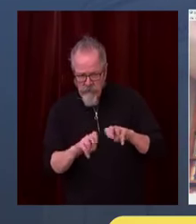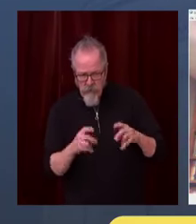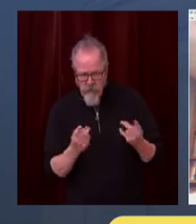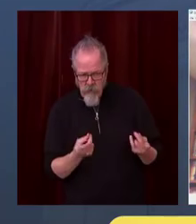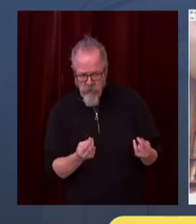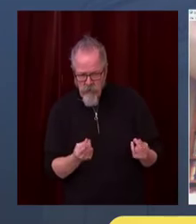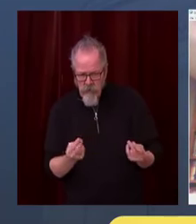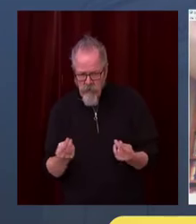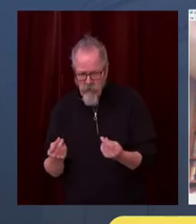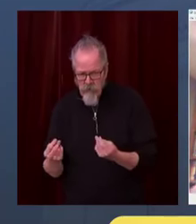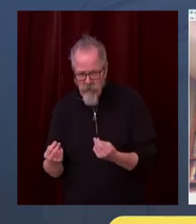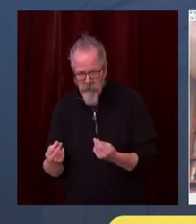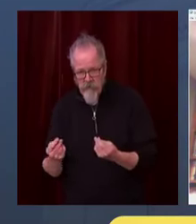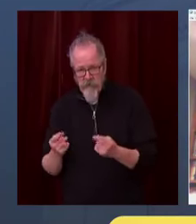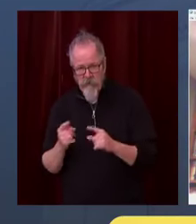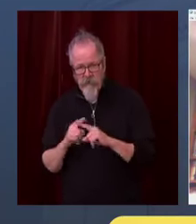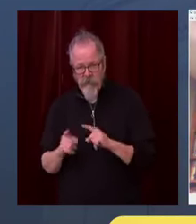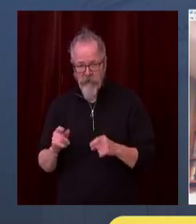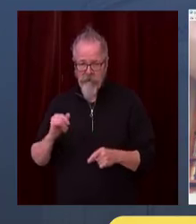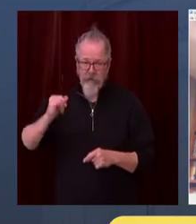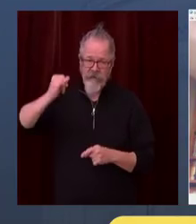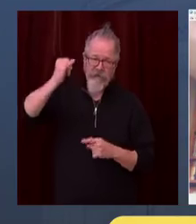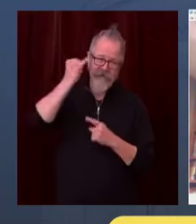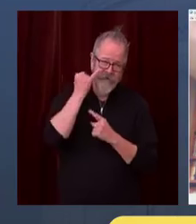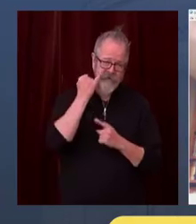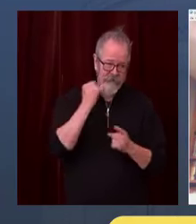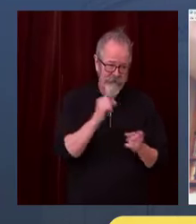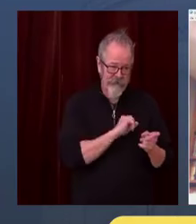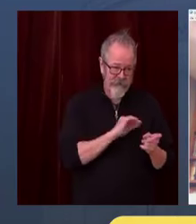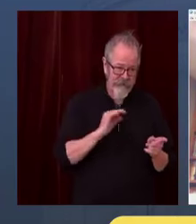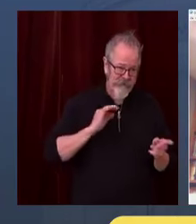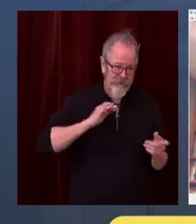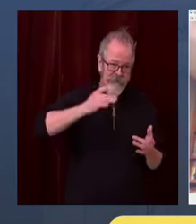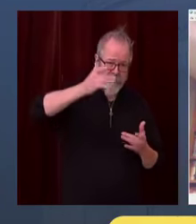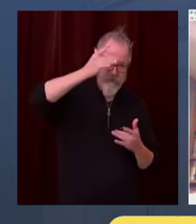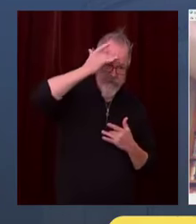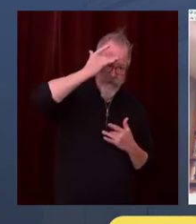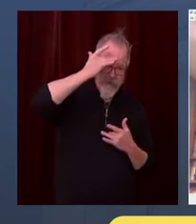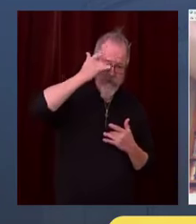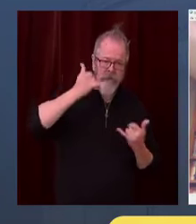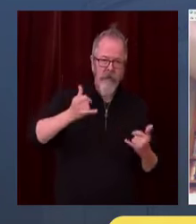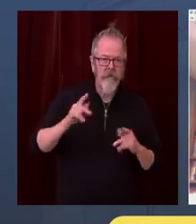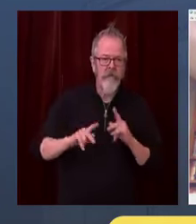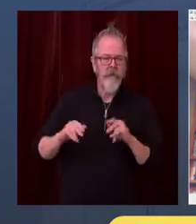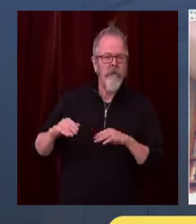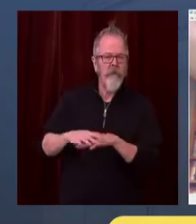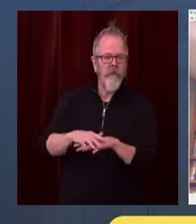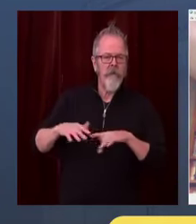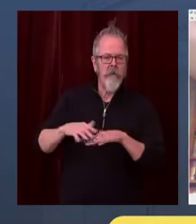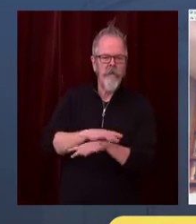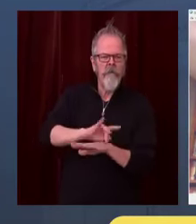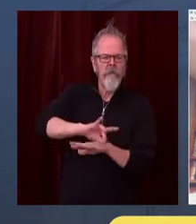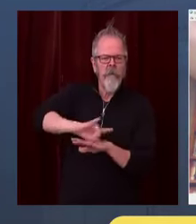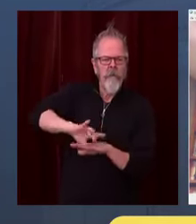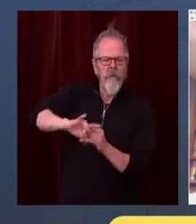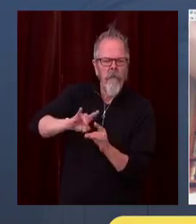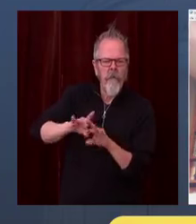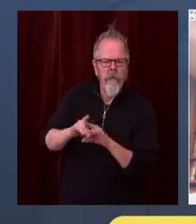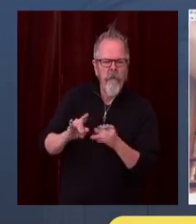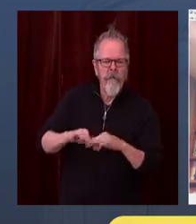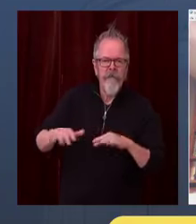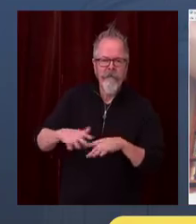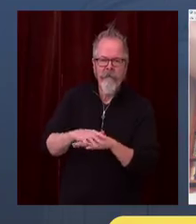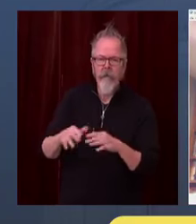the restaurant when the, when the, employee was sick could have been infected. So we would have to go back